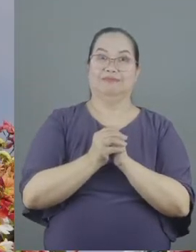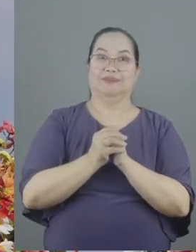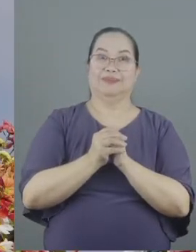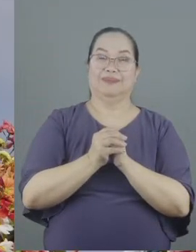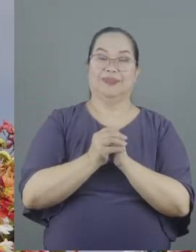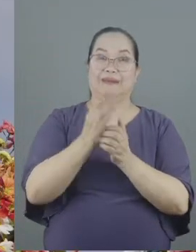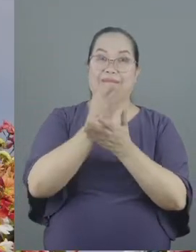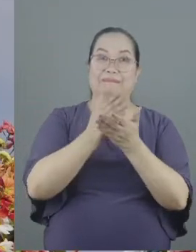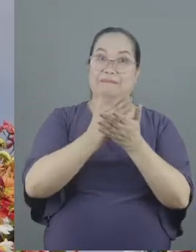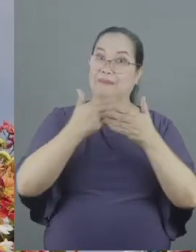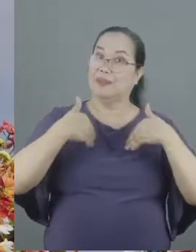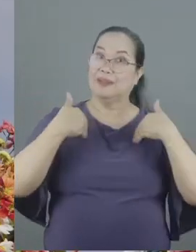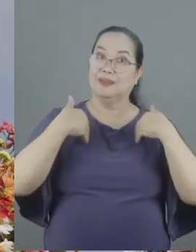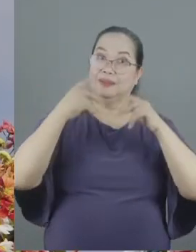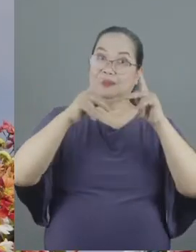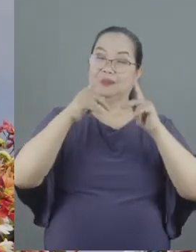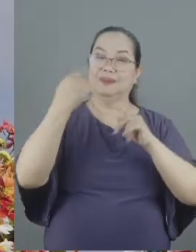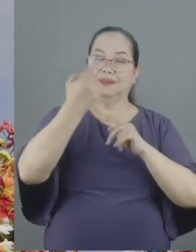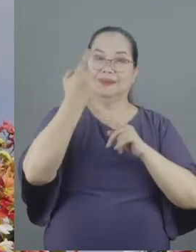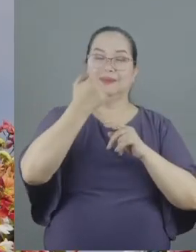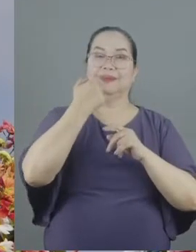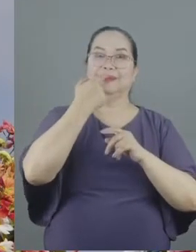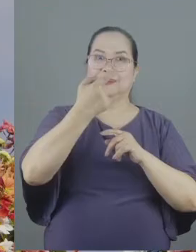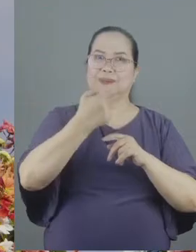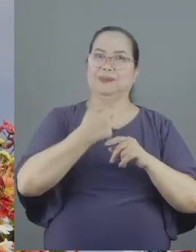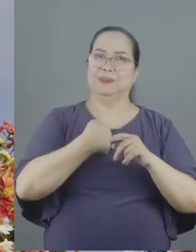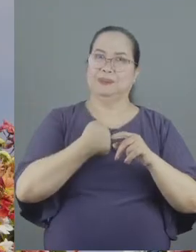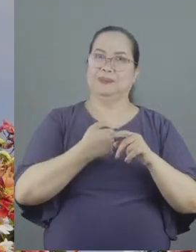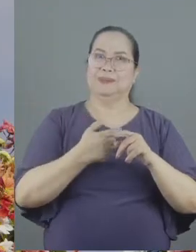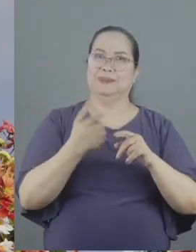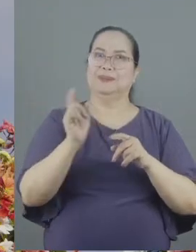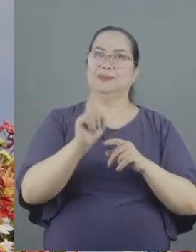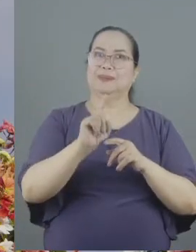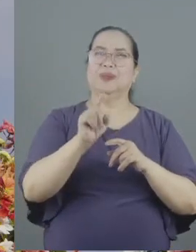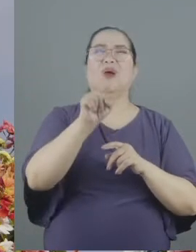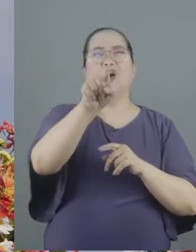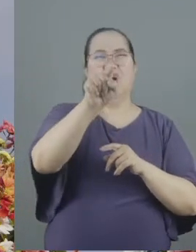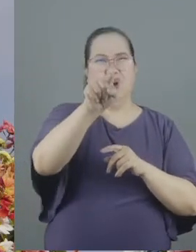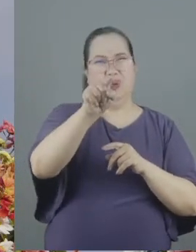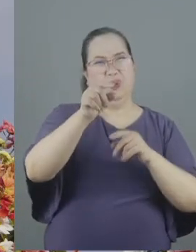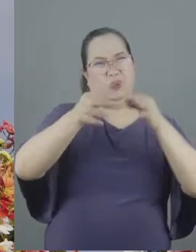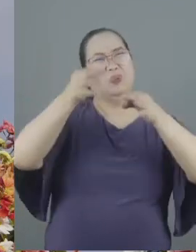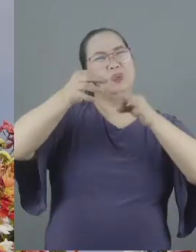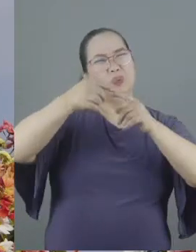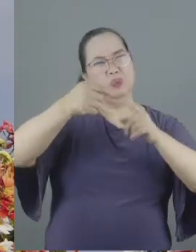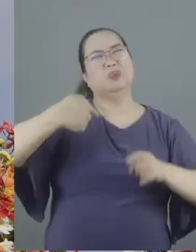some young people always tell me oh you judged me